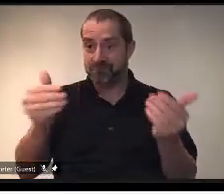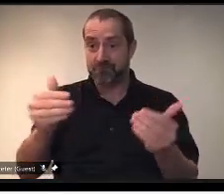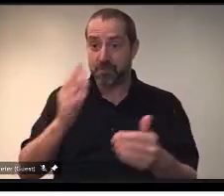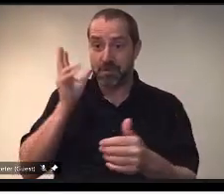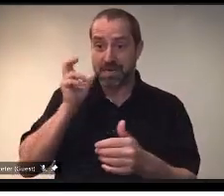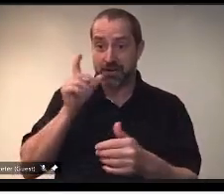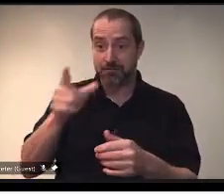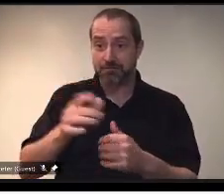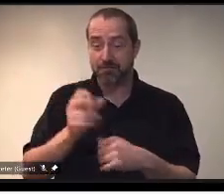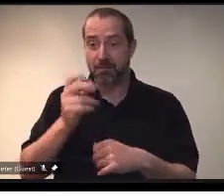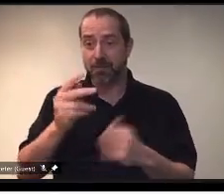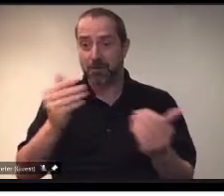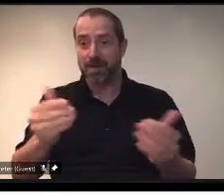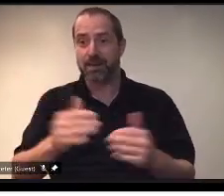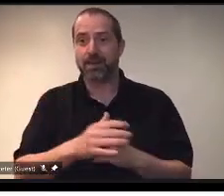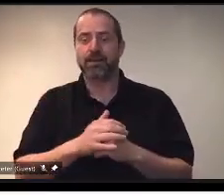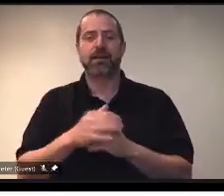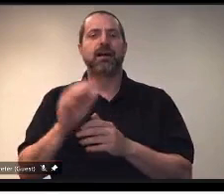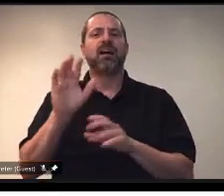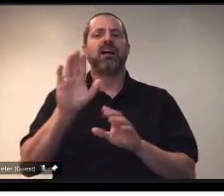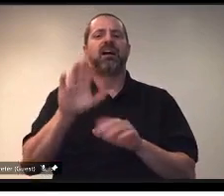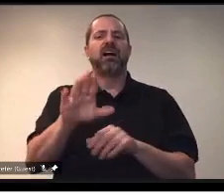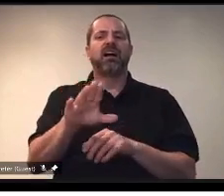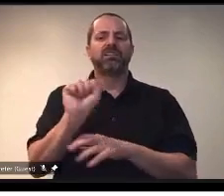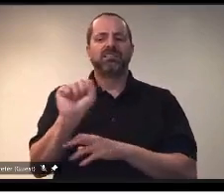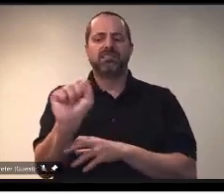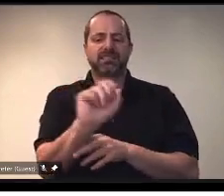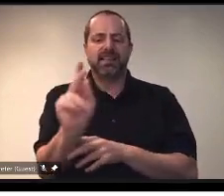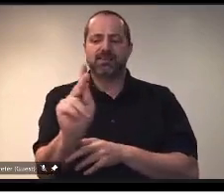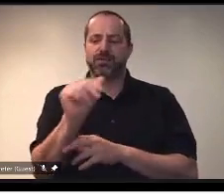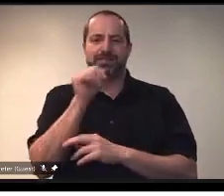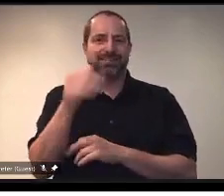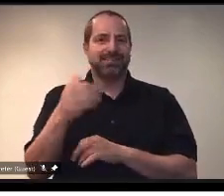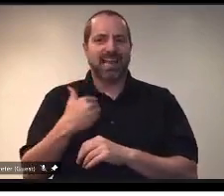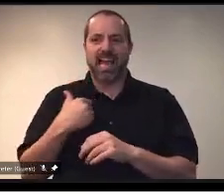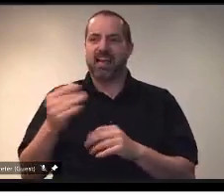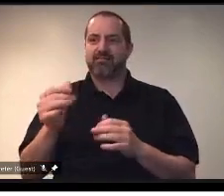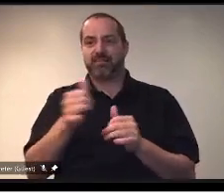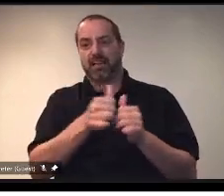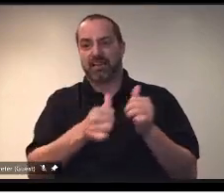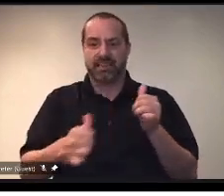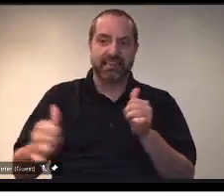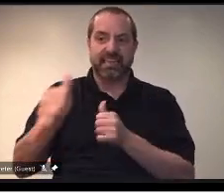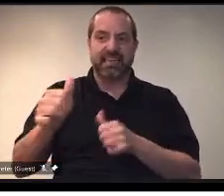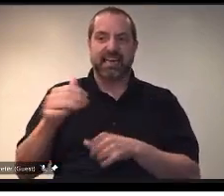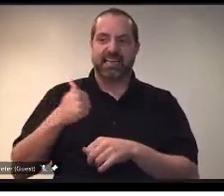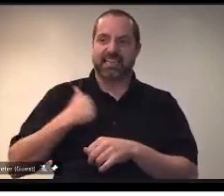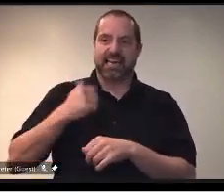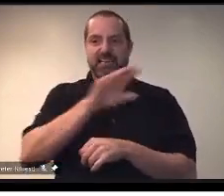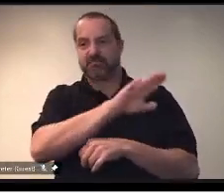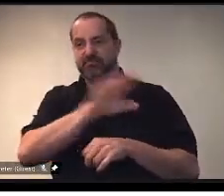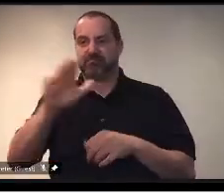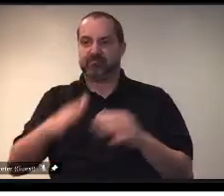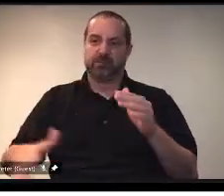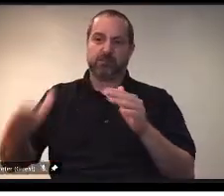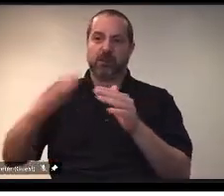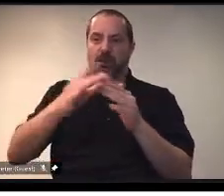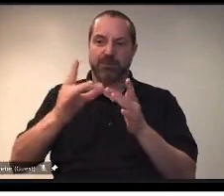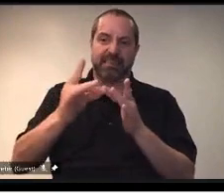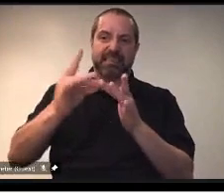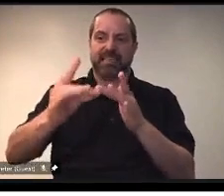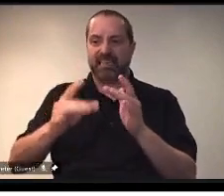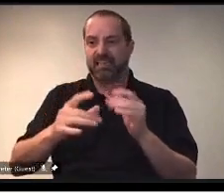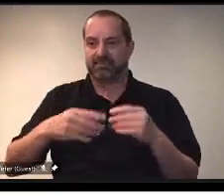Yeah, Saskatchewan does not have a nation leading vaccine campaign at the moment. We're sitting kind of near the bottom of the